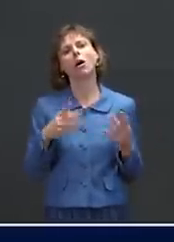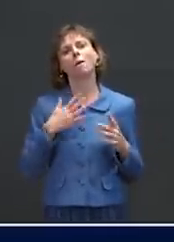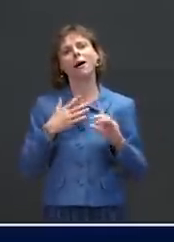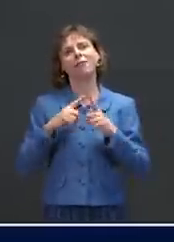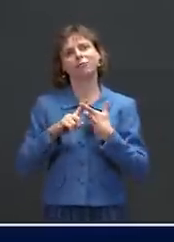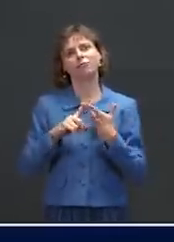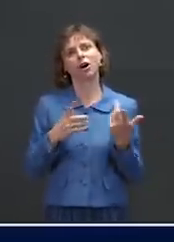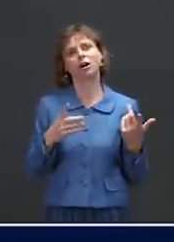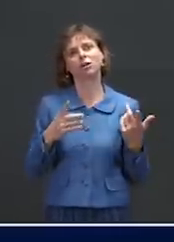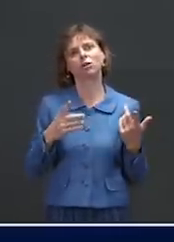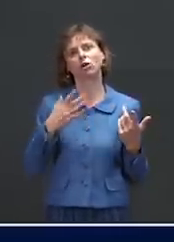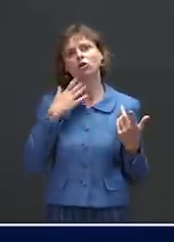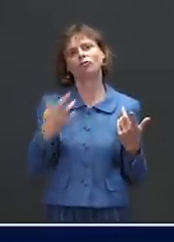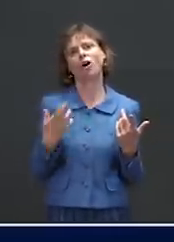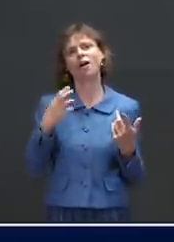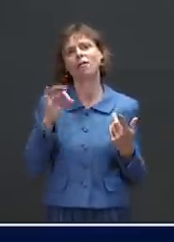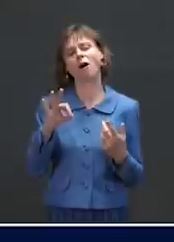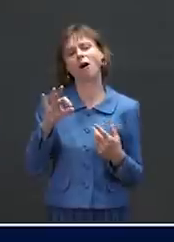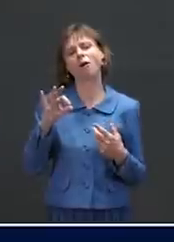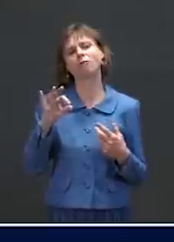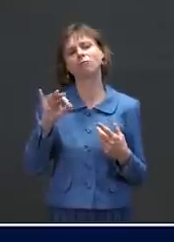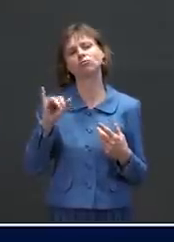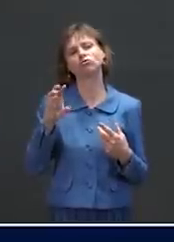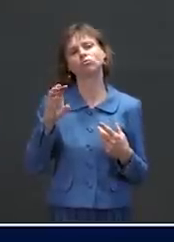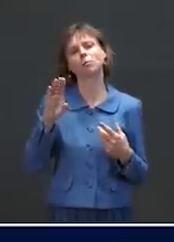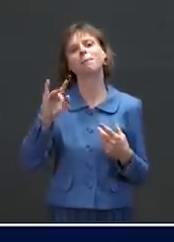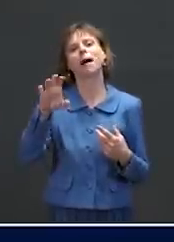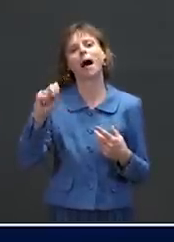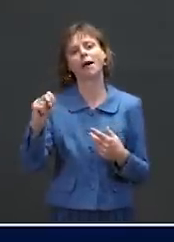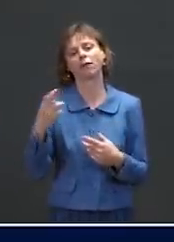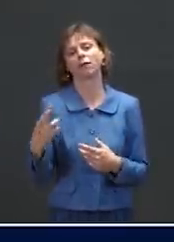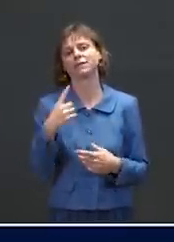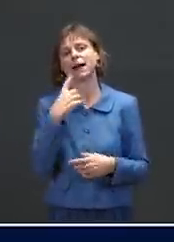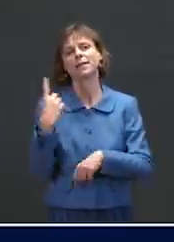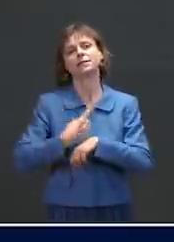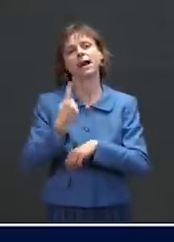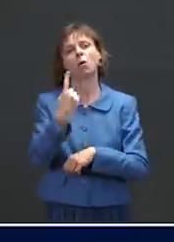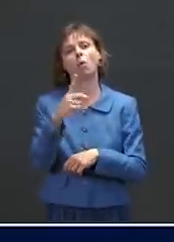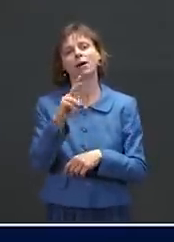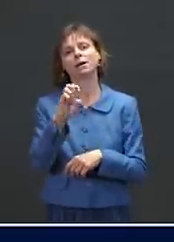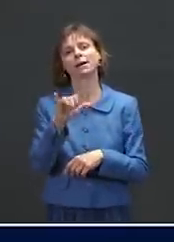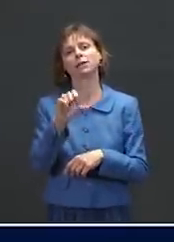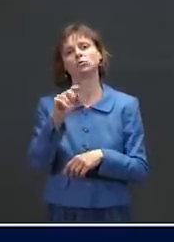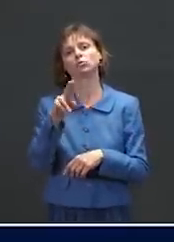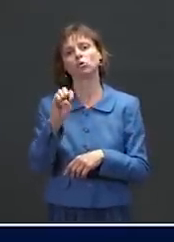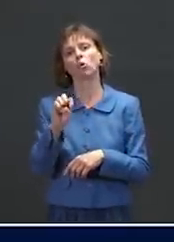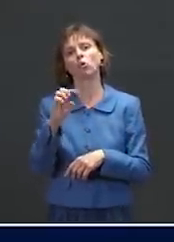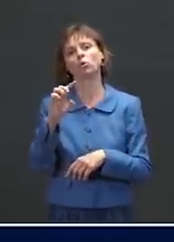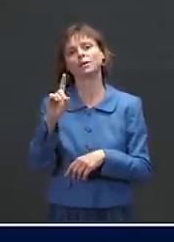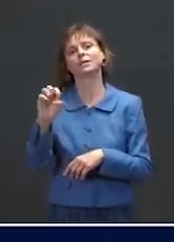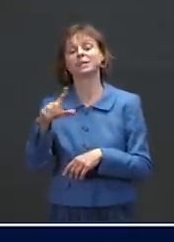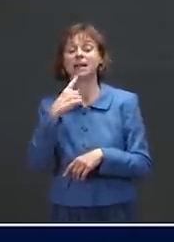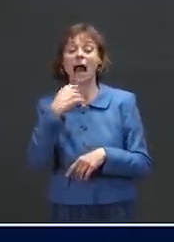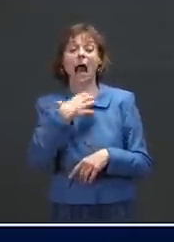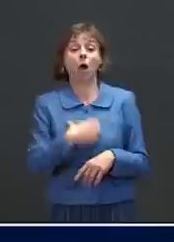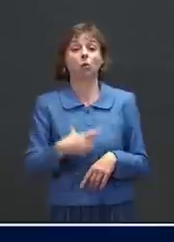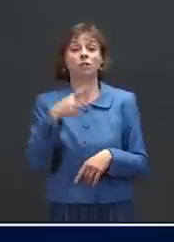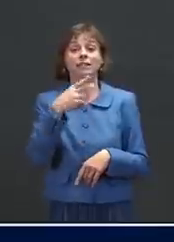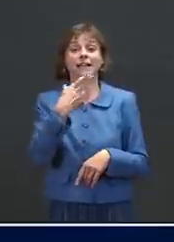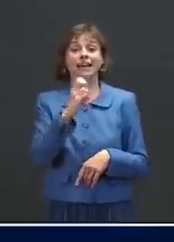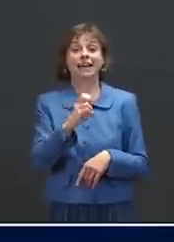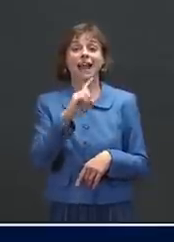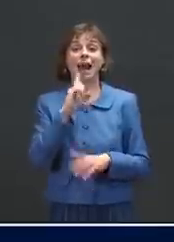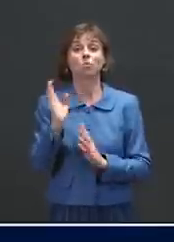friend of Joe Biden, says about that day one keystone EO. He says, I wish he, the president, had paired that more